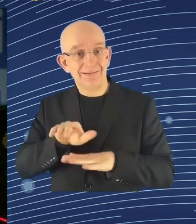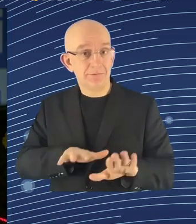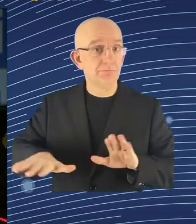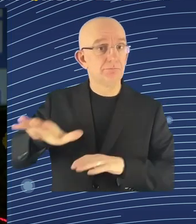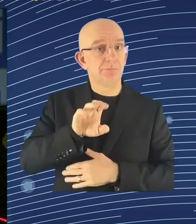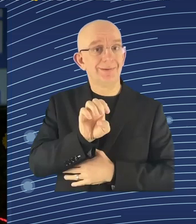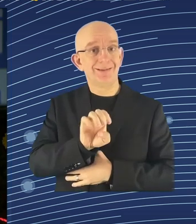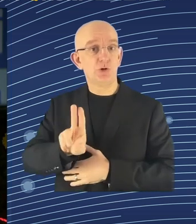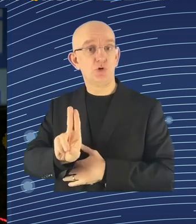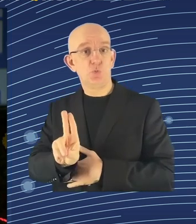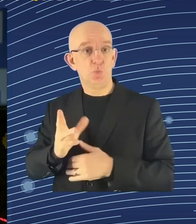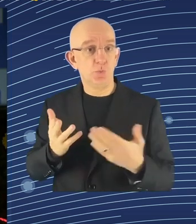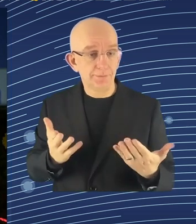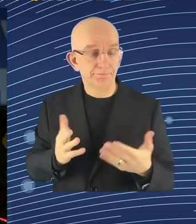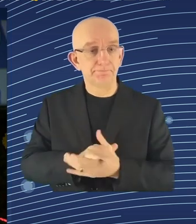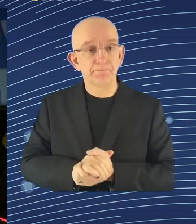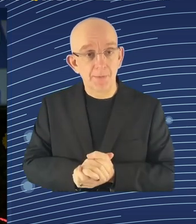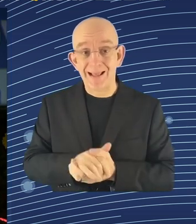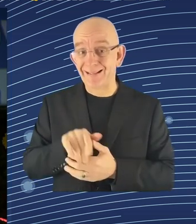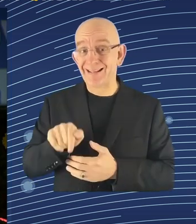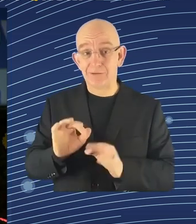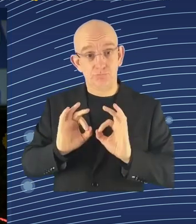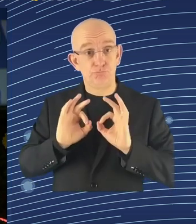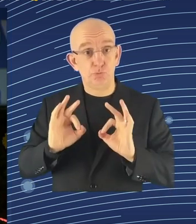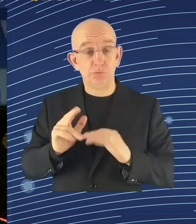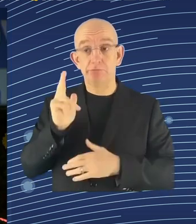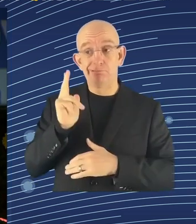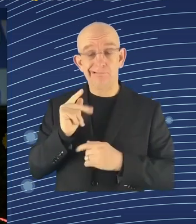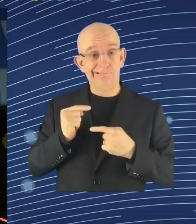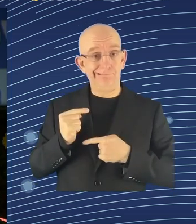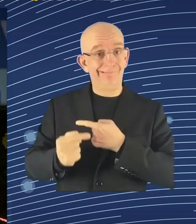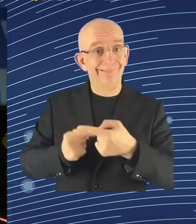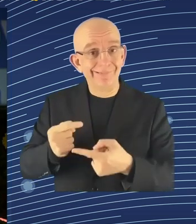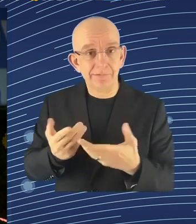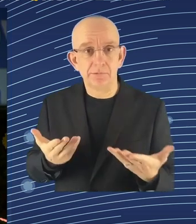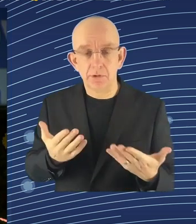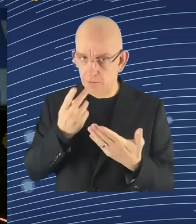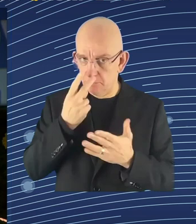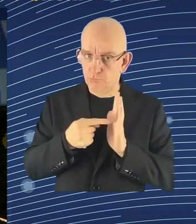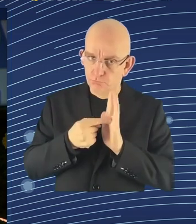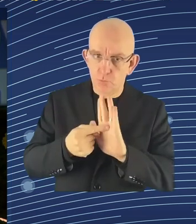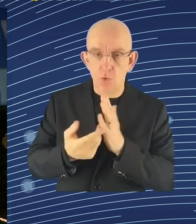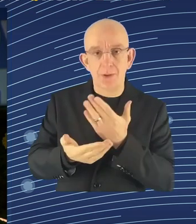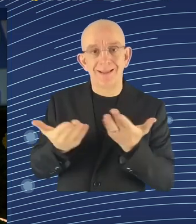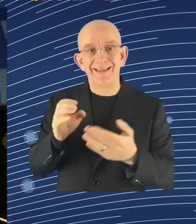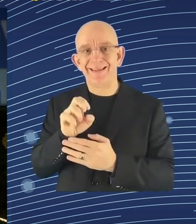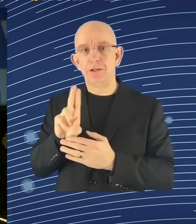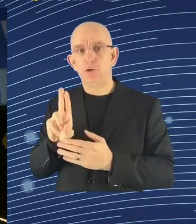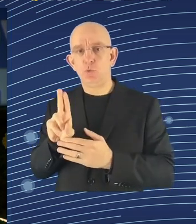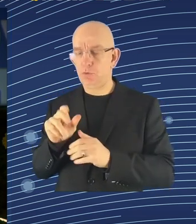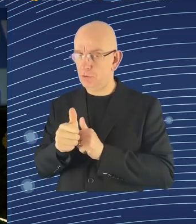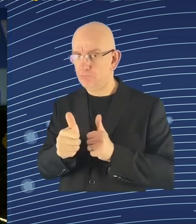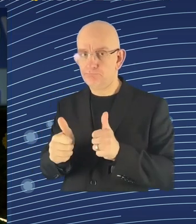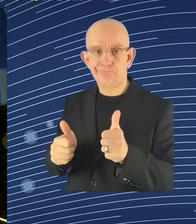mover on the global scene. And it is necessary for policymakers to take artificial intelligence very, very